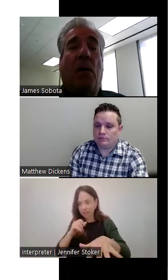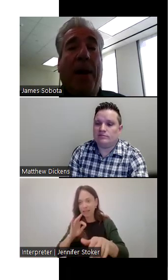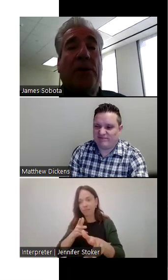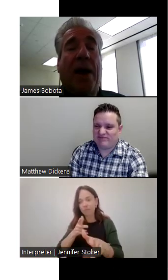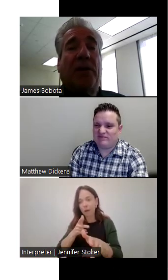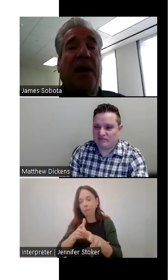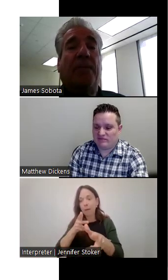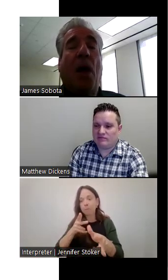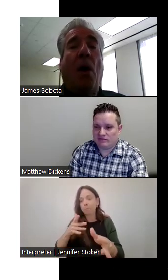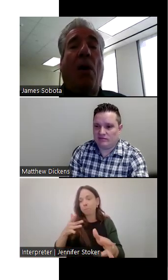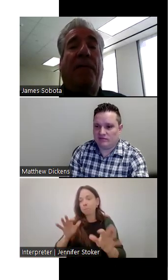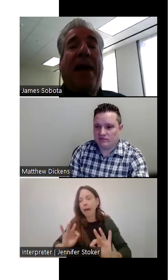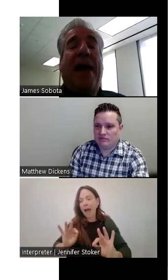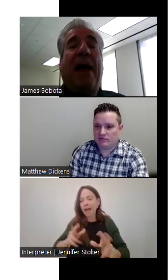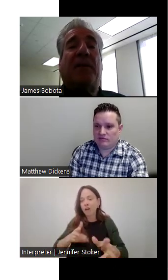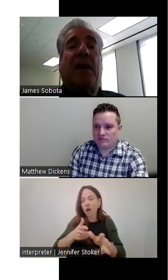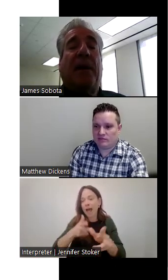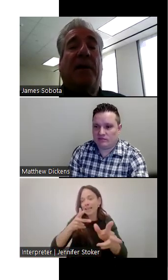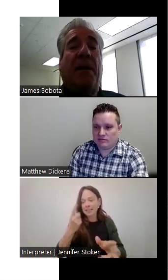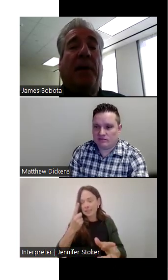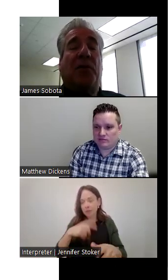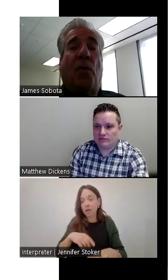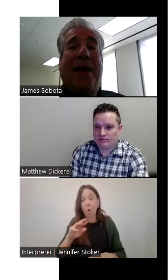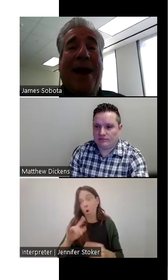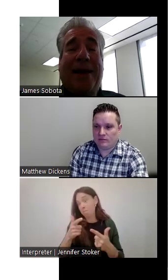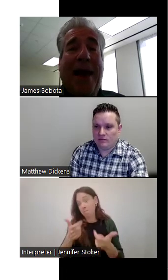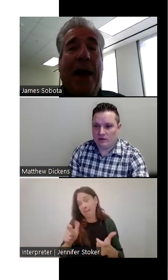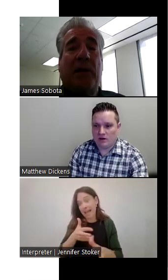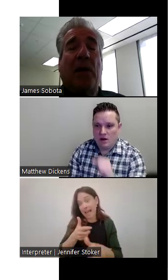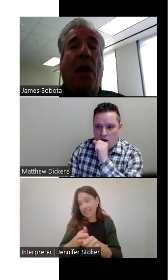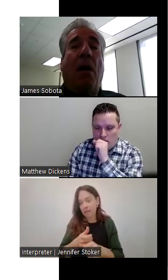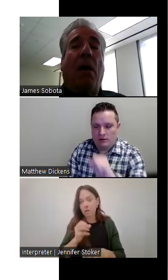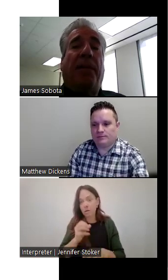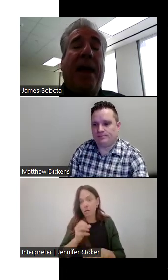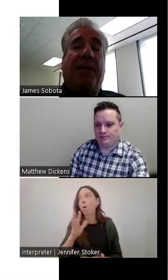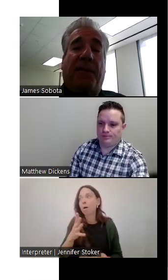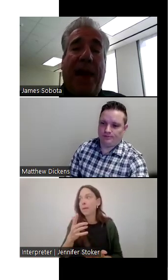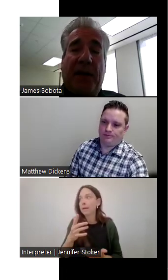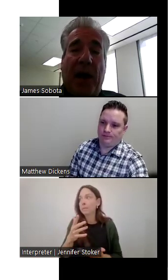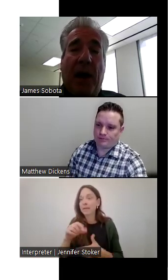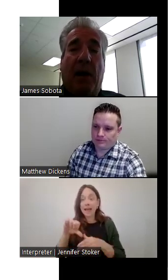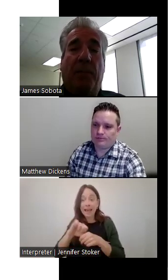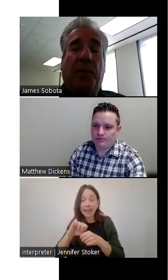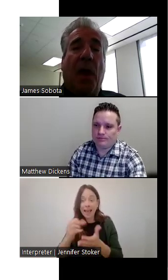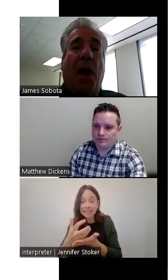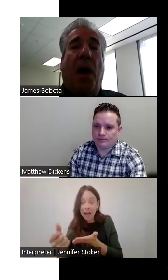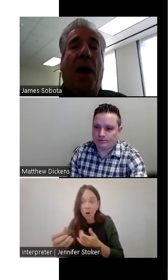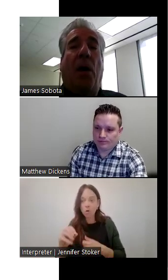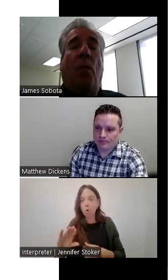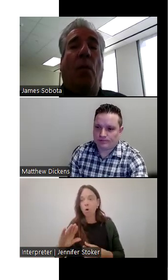or a major accident, or if they have something as simple as running on a gas, or if they have a flat tire,